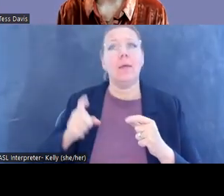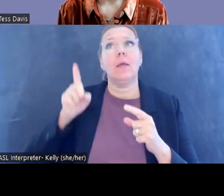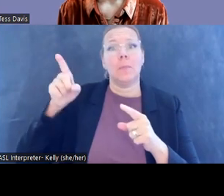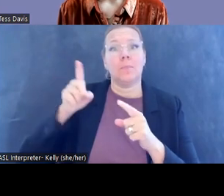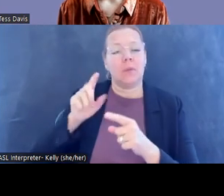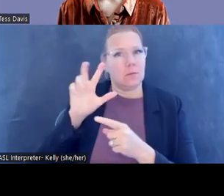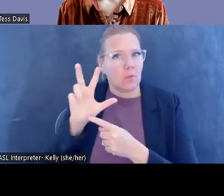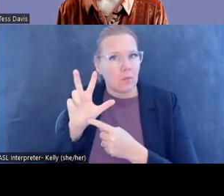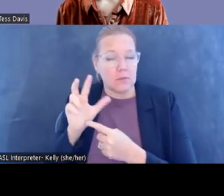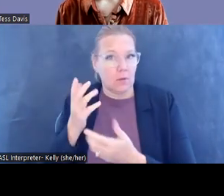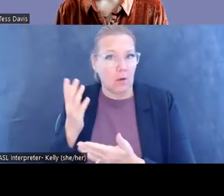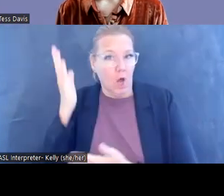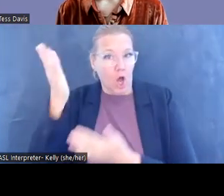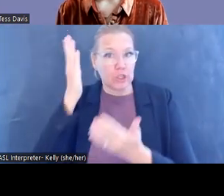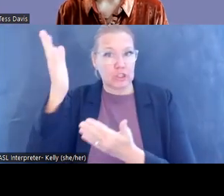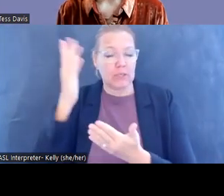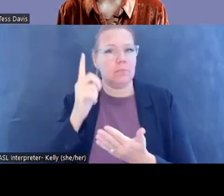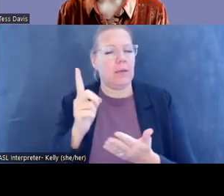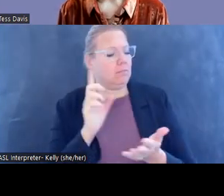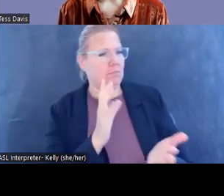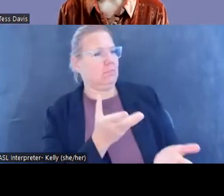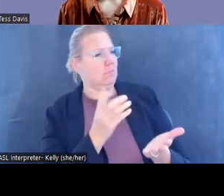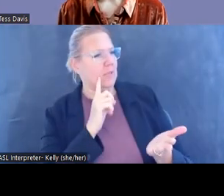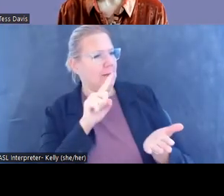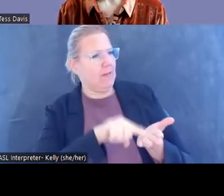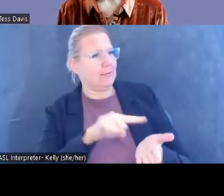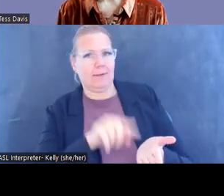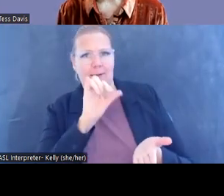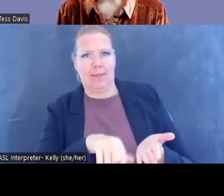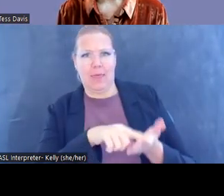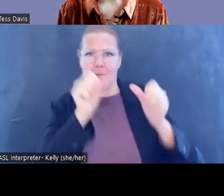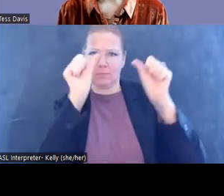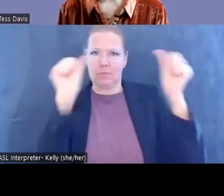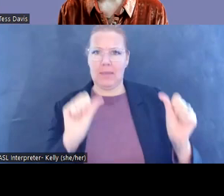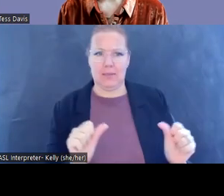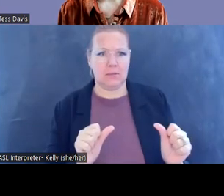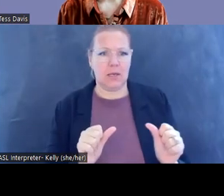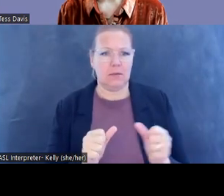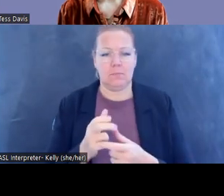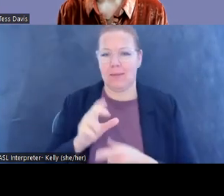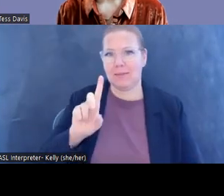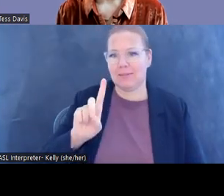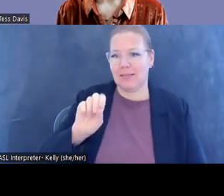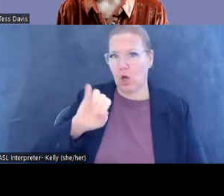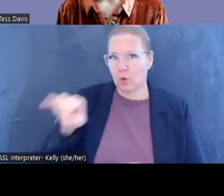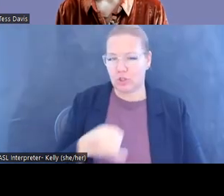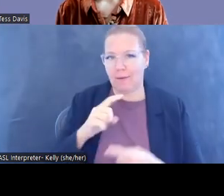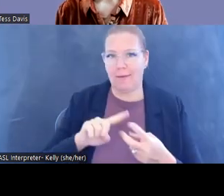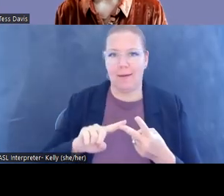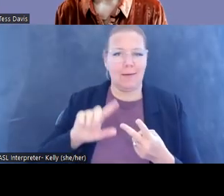Sotheby's. And the investigation into that piece by both the DOJ and HSI